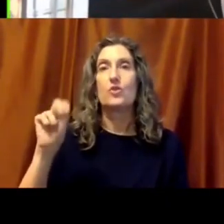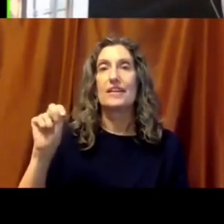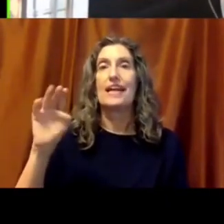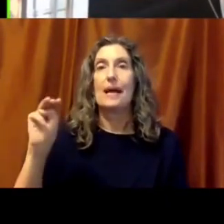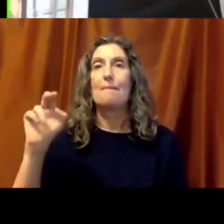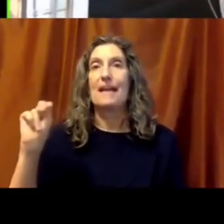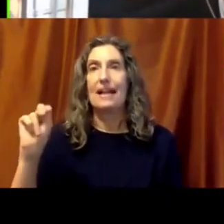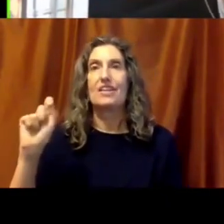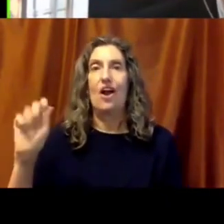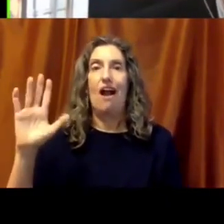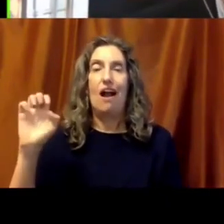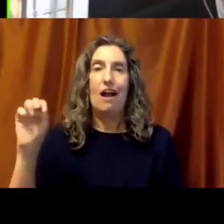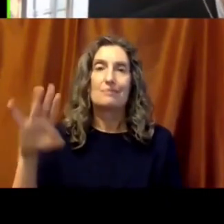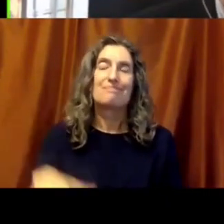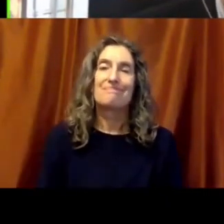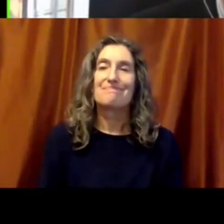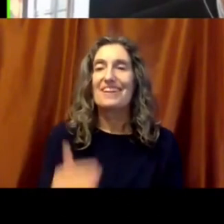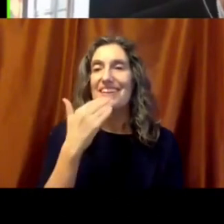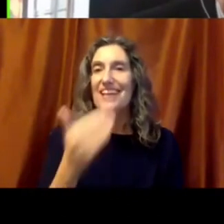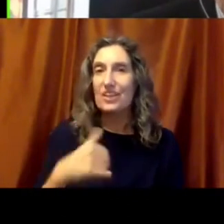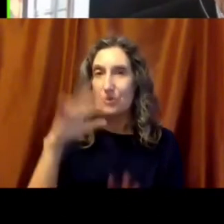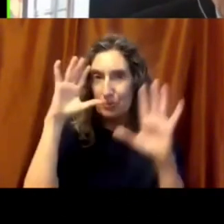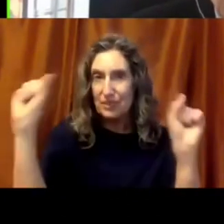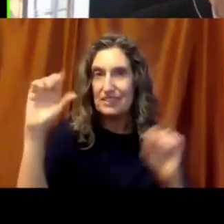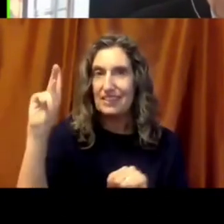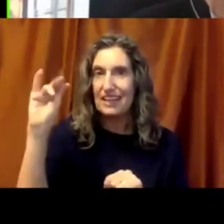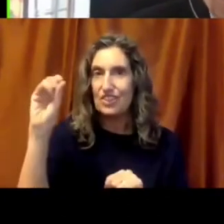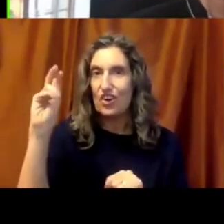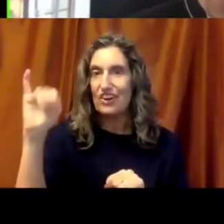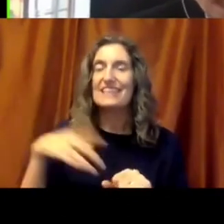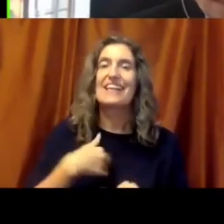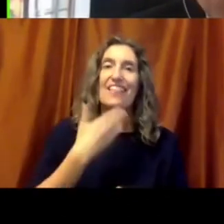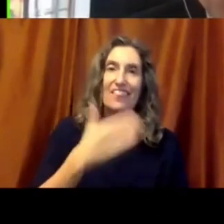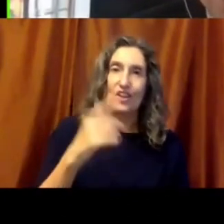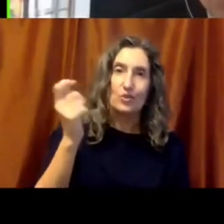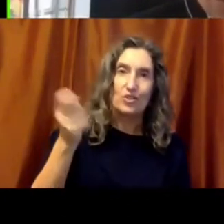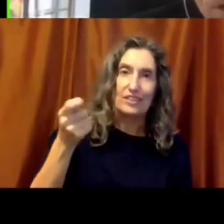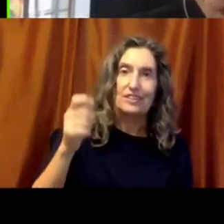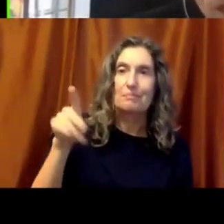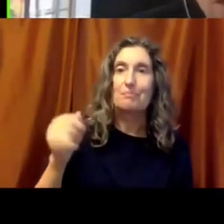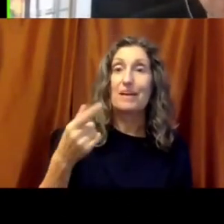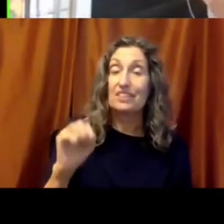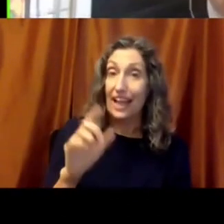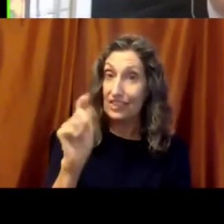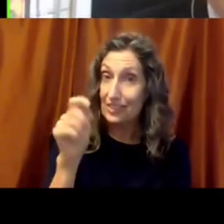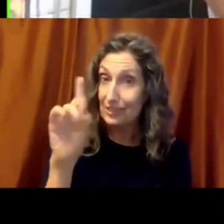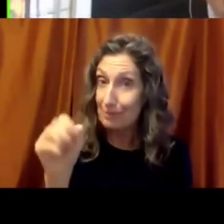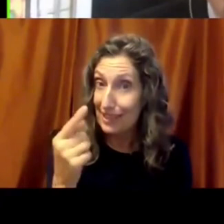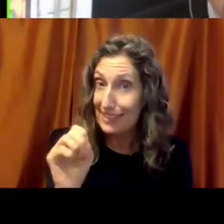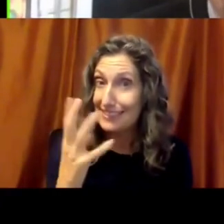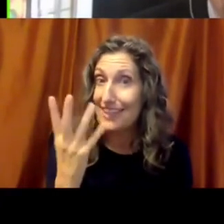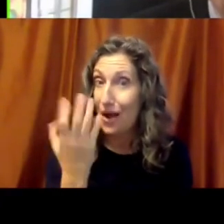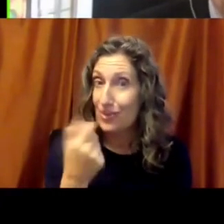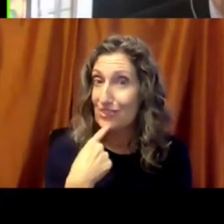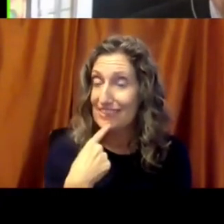OurChildrenMN.com. Thank you very much, President Kashkari. Thank you, Justice Page. And Justice Page, I